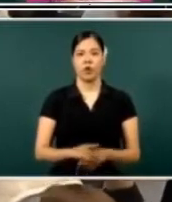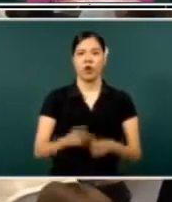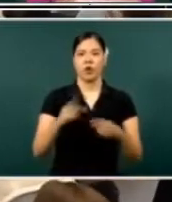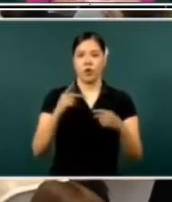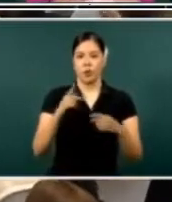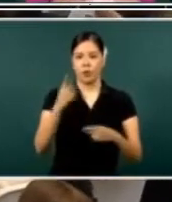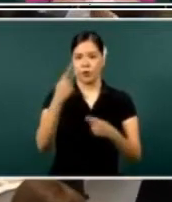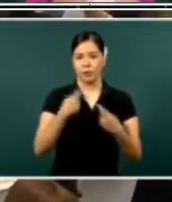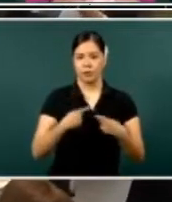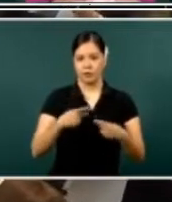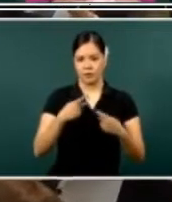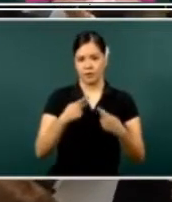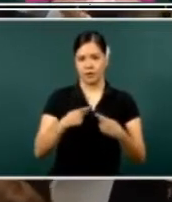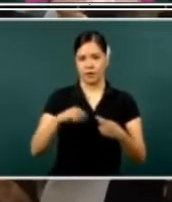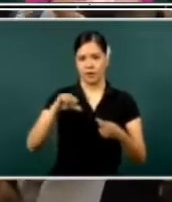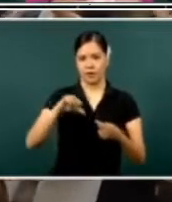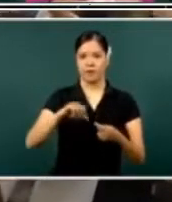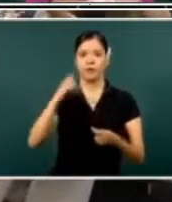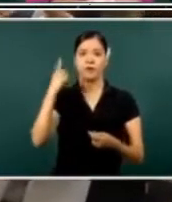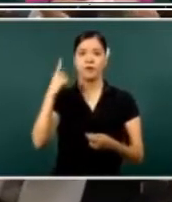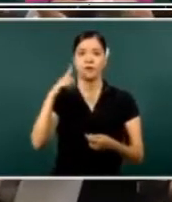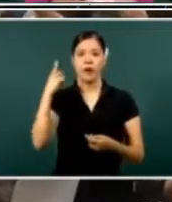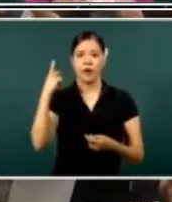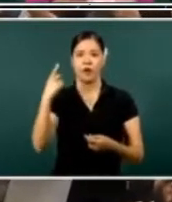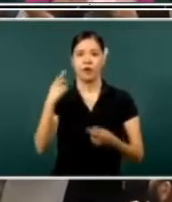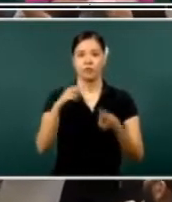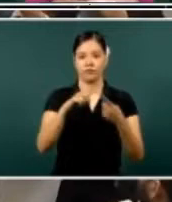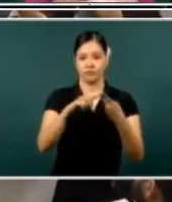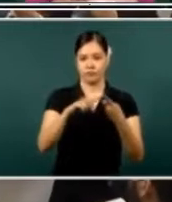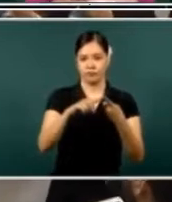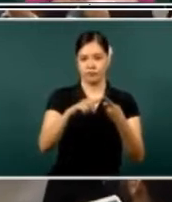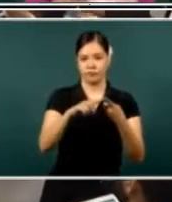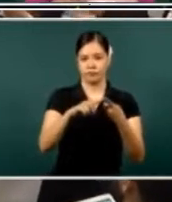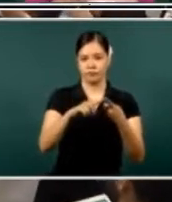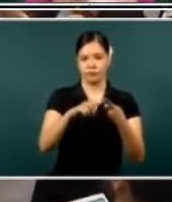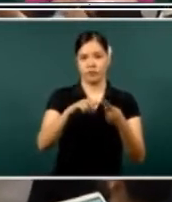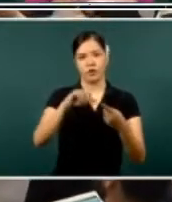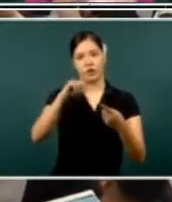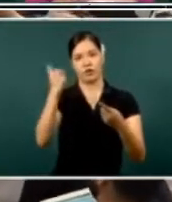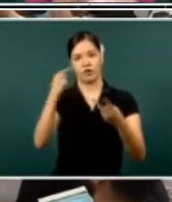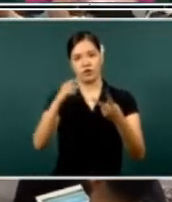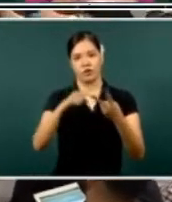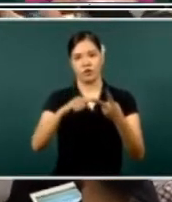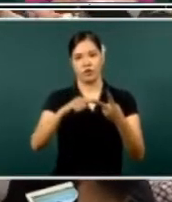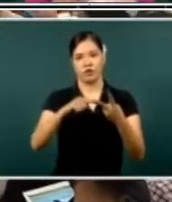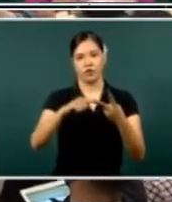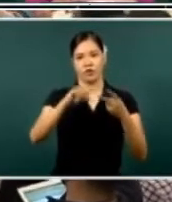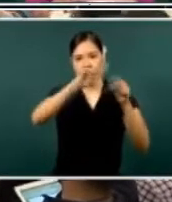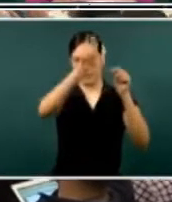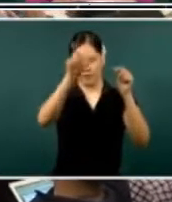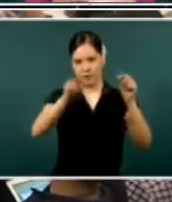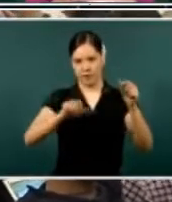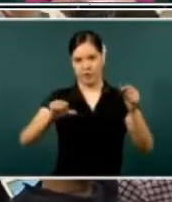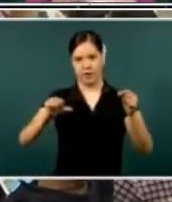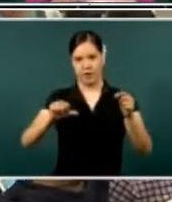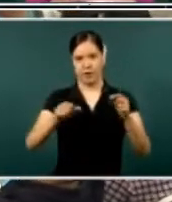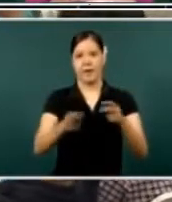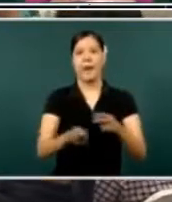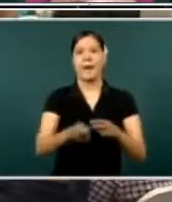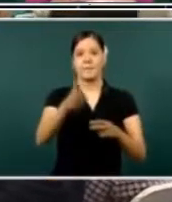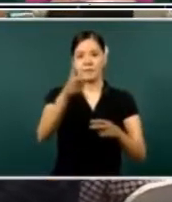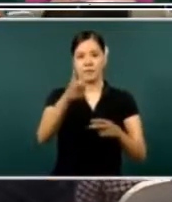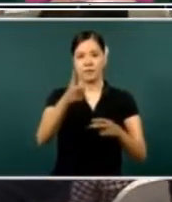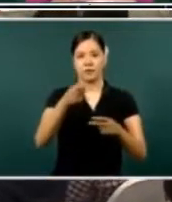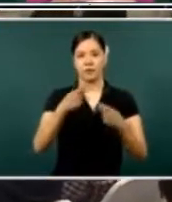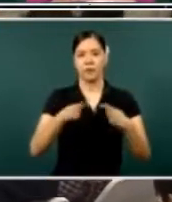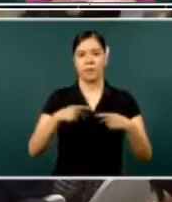A, um, um, newsman from Durango and one national one. So he's going to try and get some